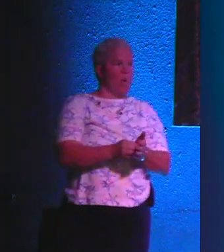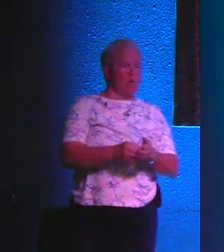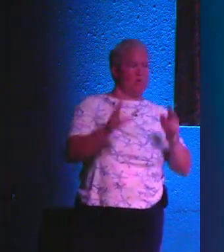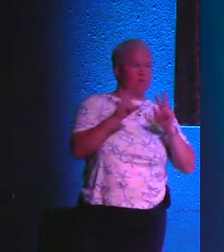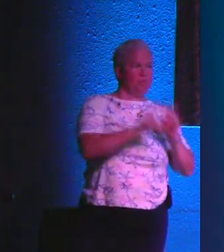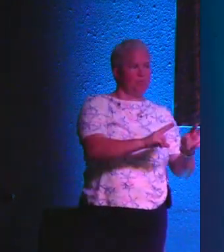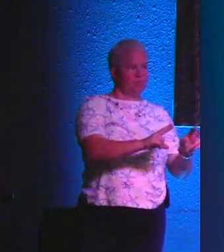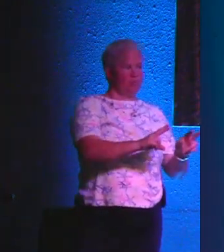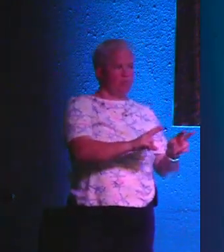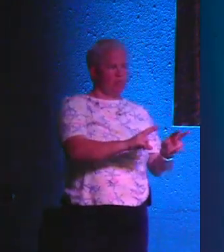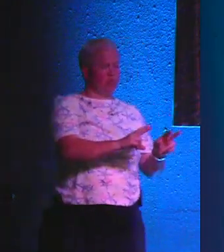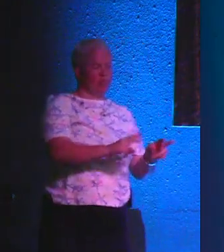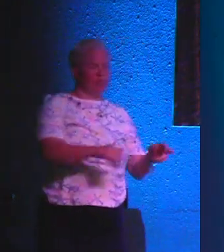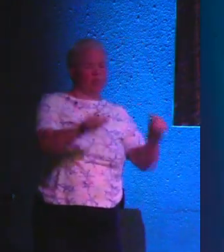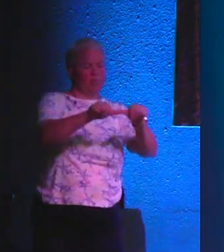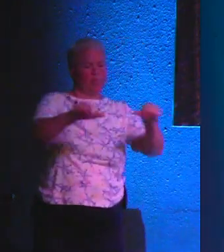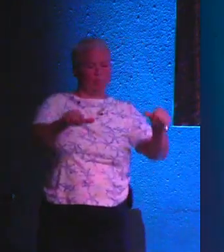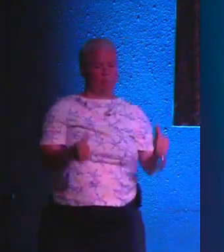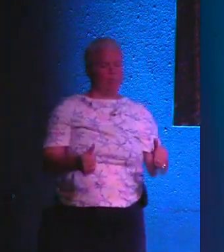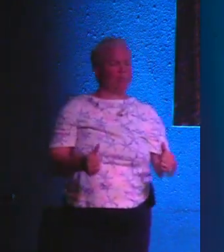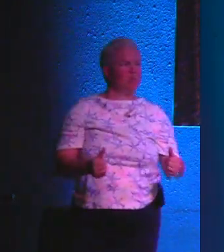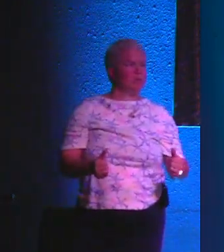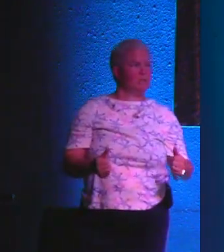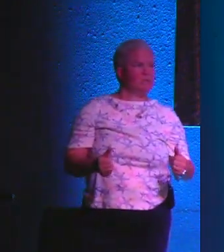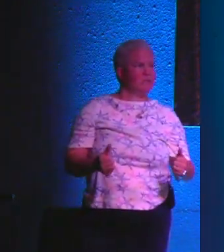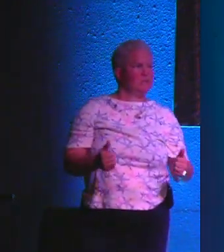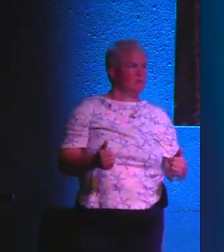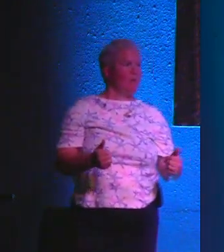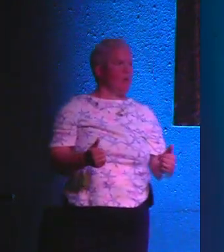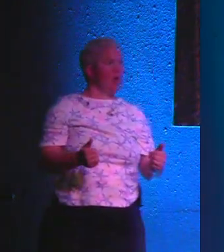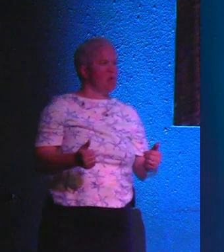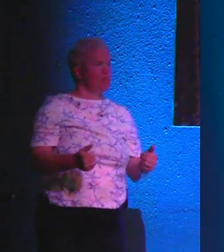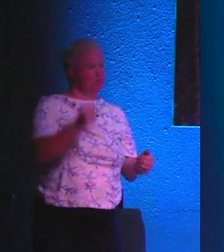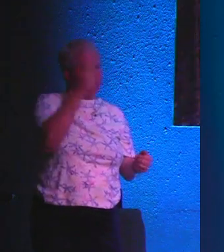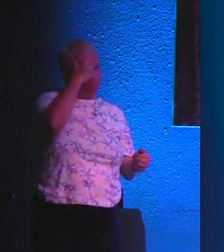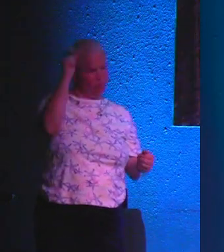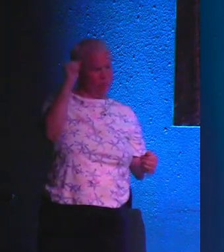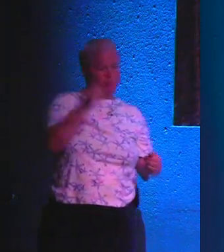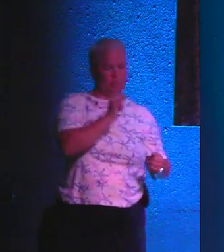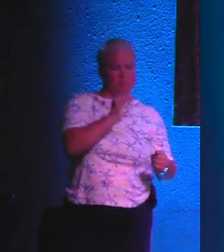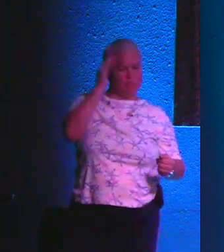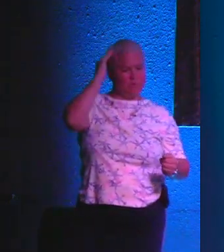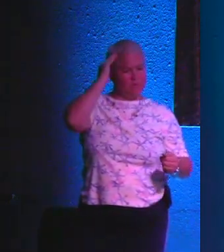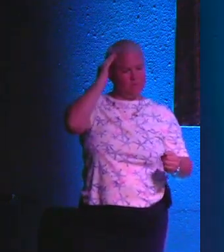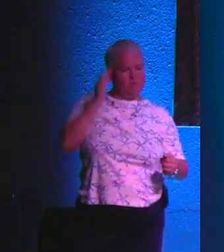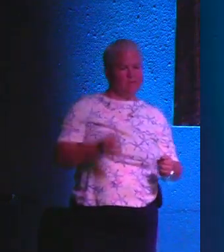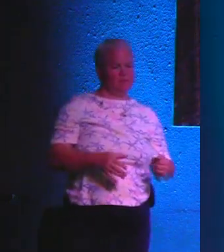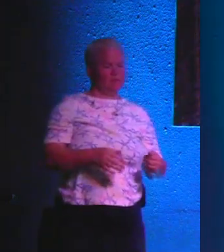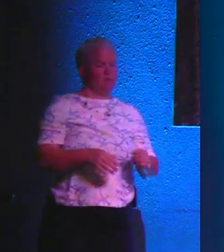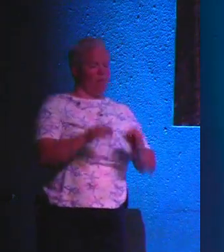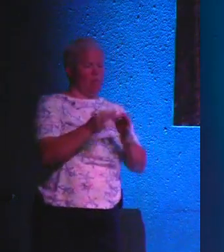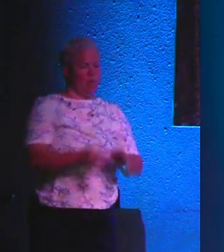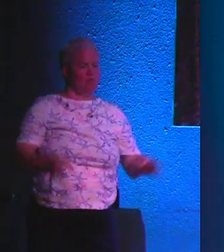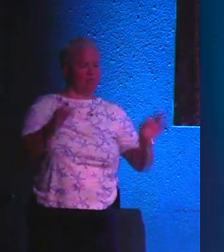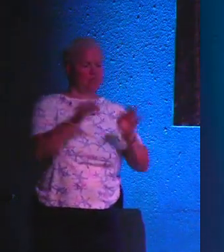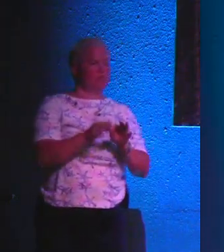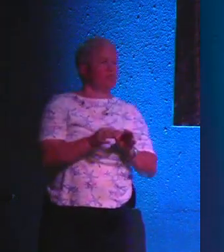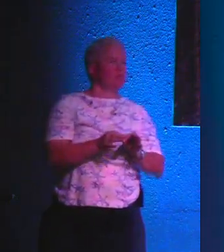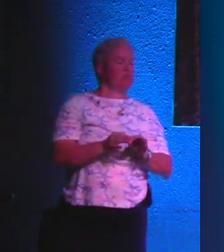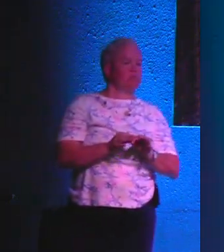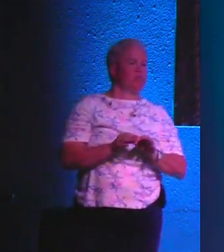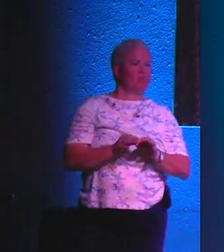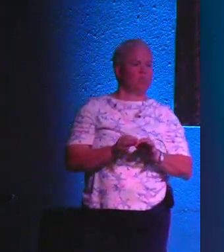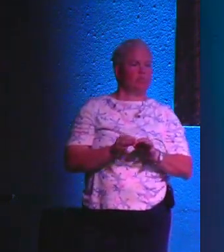inviting you to join me at the altar. Why do I do that all the time? Because I know it's important. I know it's important. The